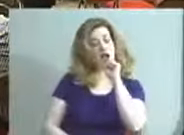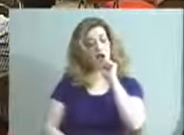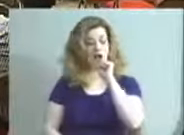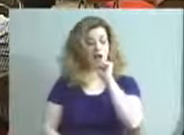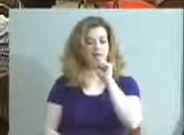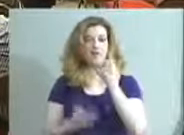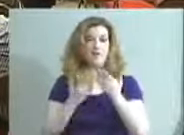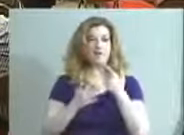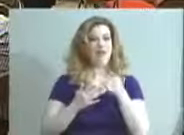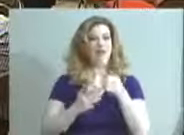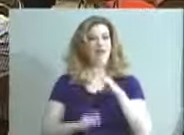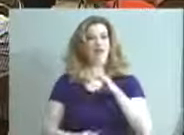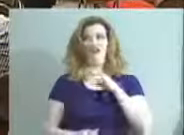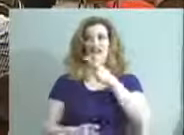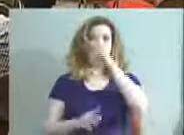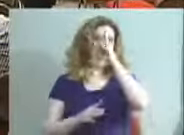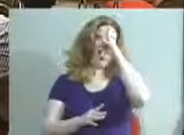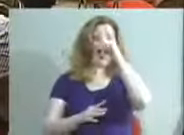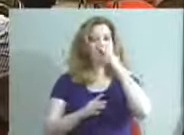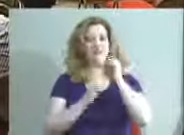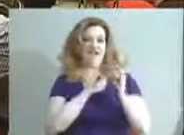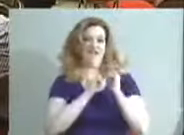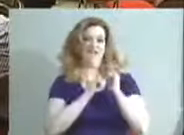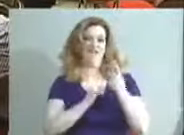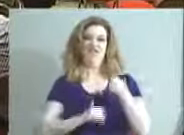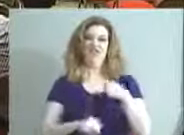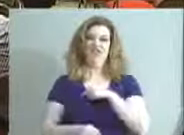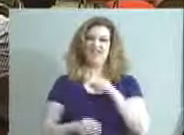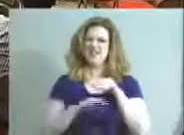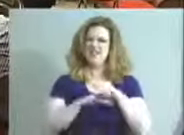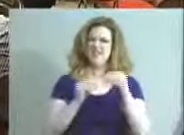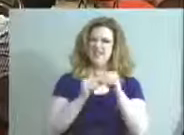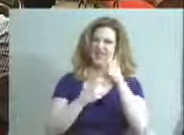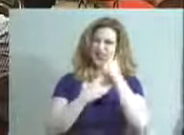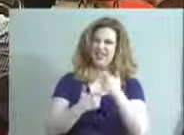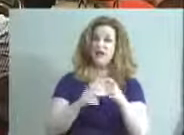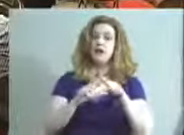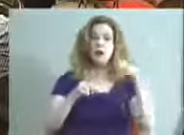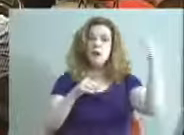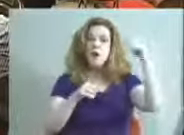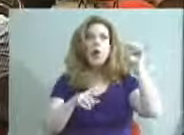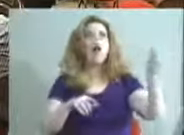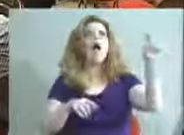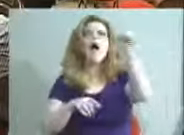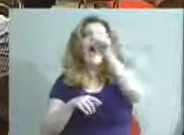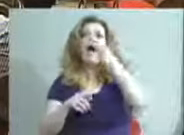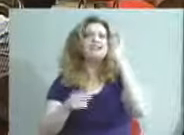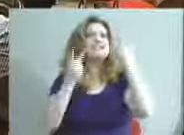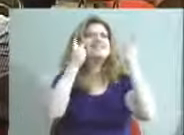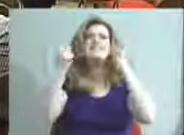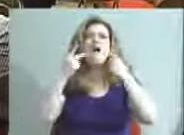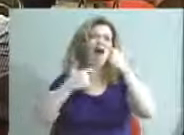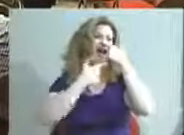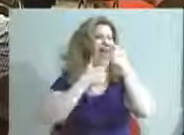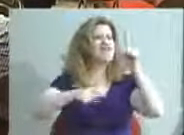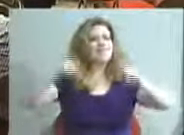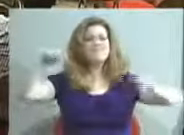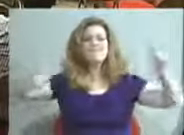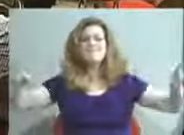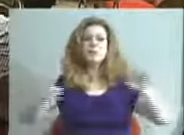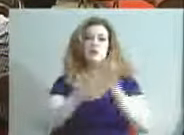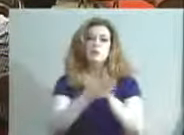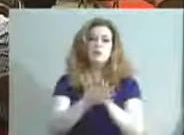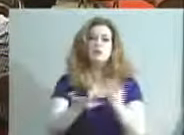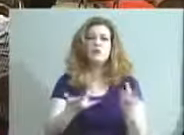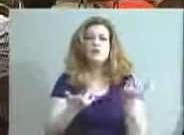one or two of us as a way to make it more interesting. But we do, you know, we do get out. We see all kinds of interesting stuff in the schools. And I don't know,